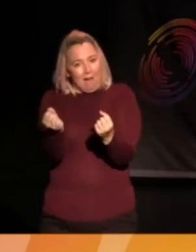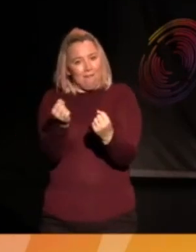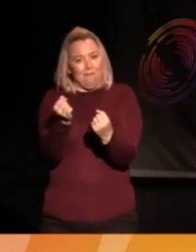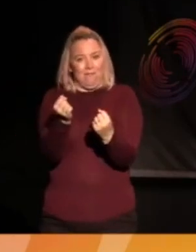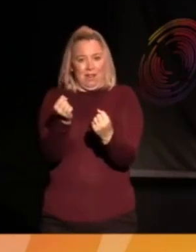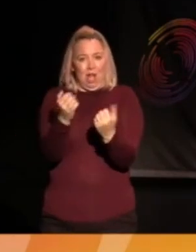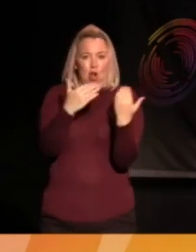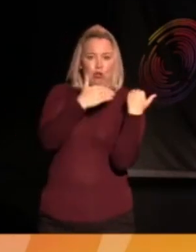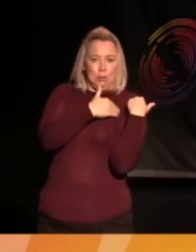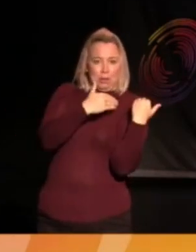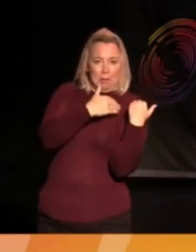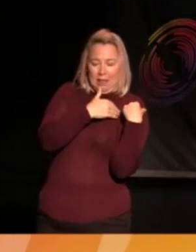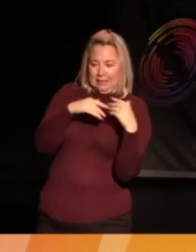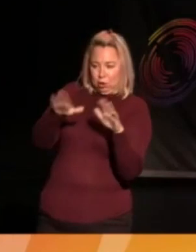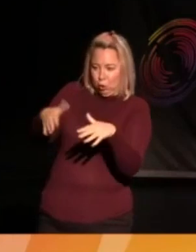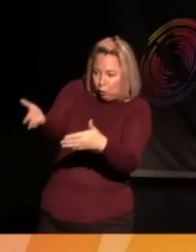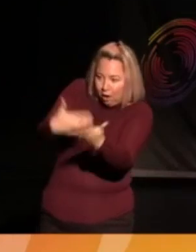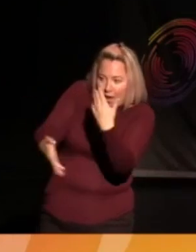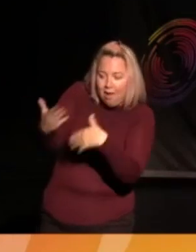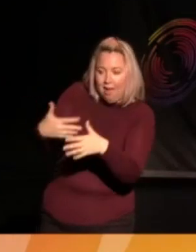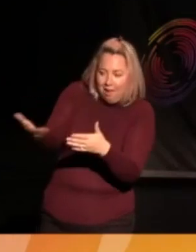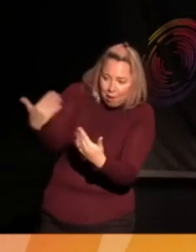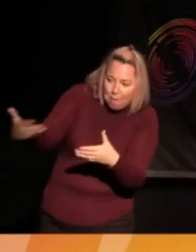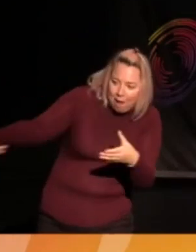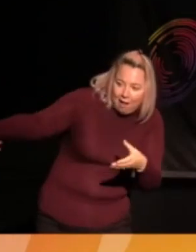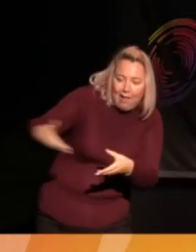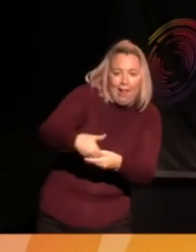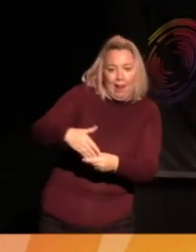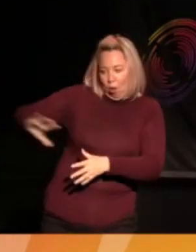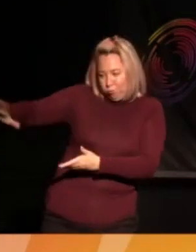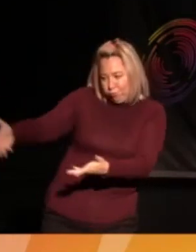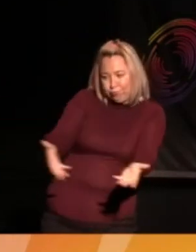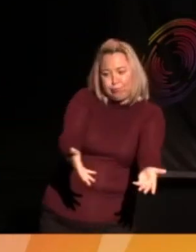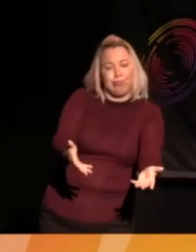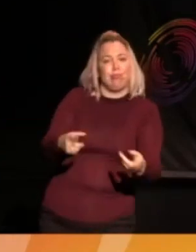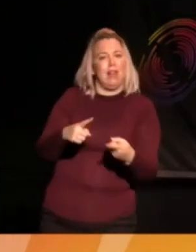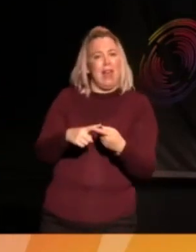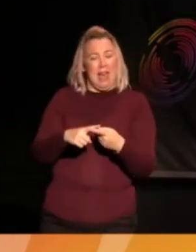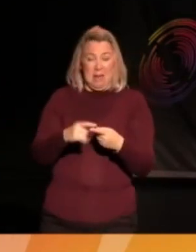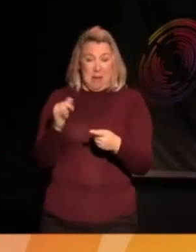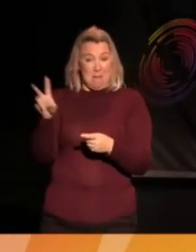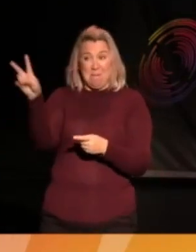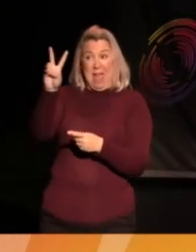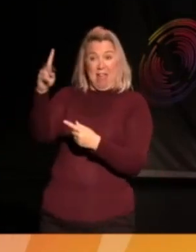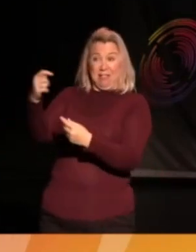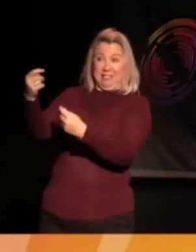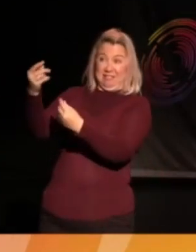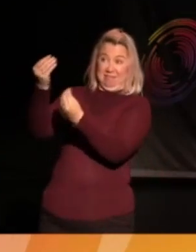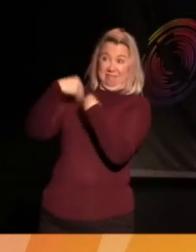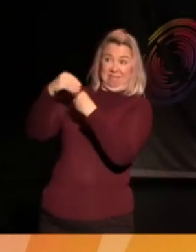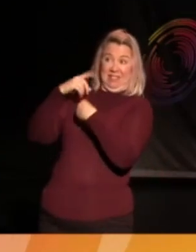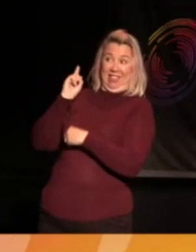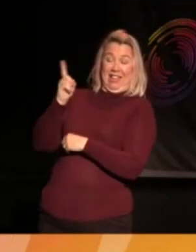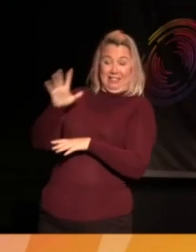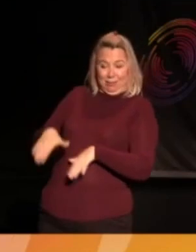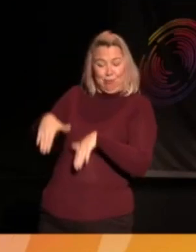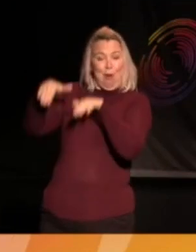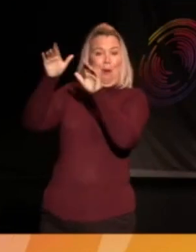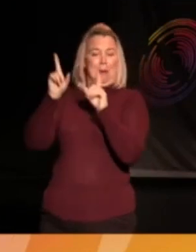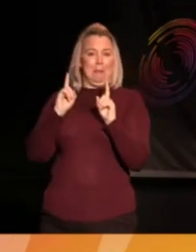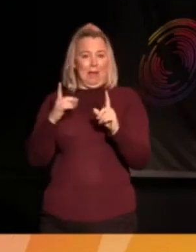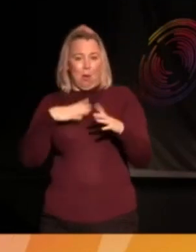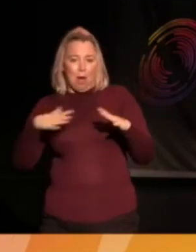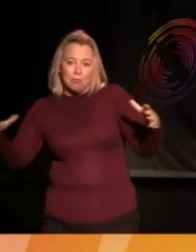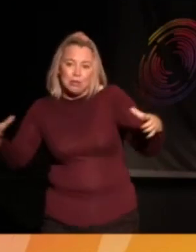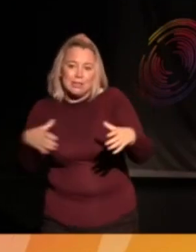I don't know whether my parents have raised me to be like that or whether that's just something that's just so deeply rooted in me that I just love community and I love helping to bring people together